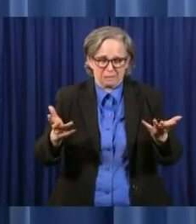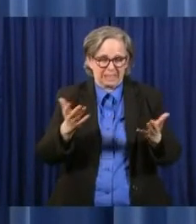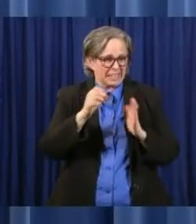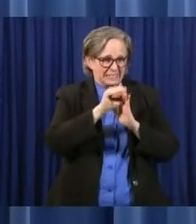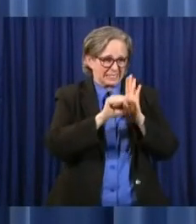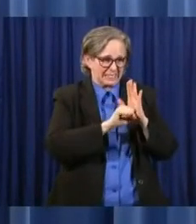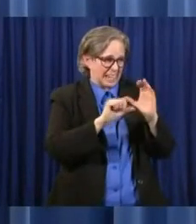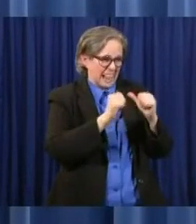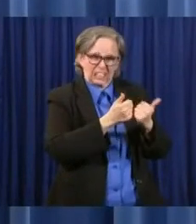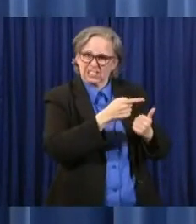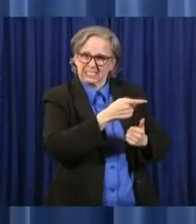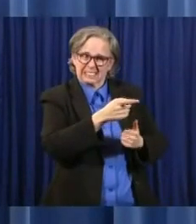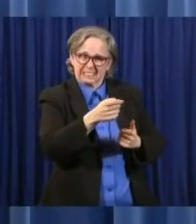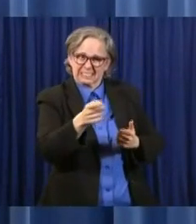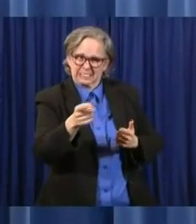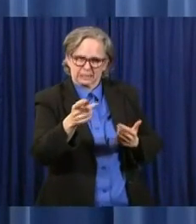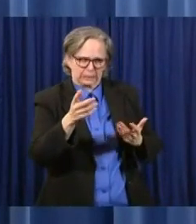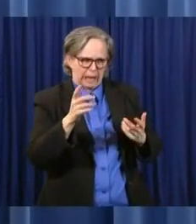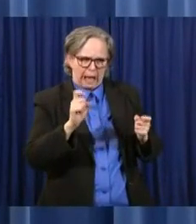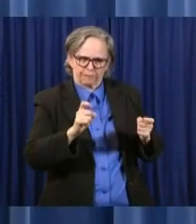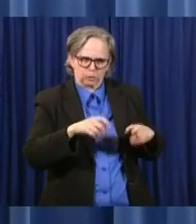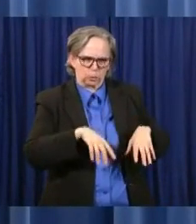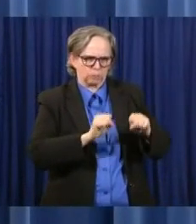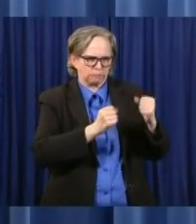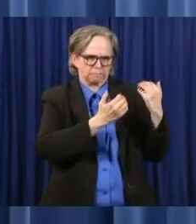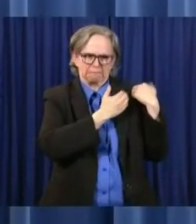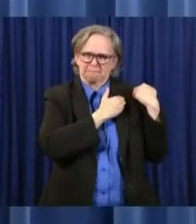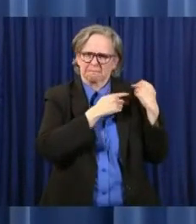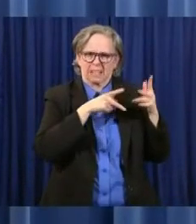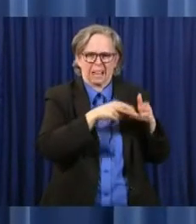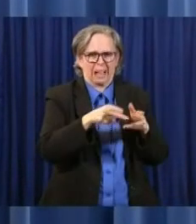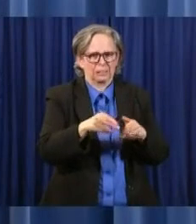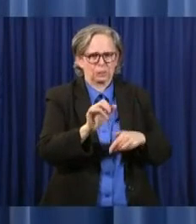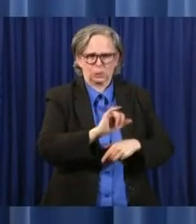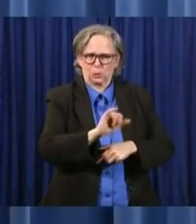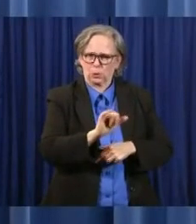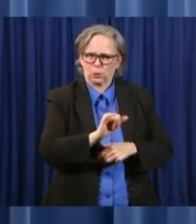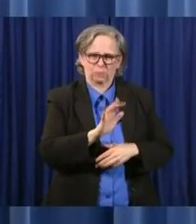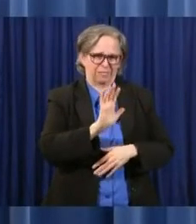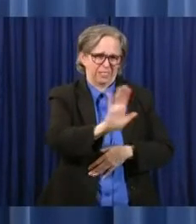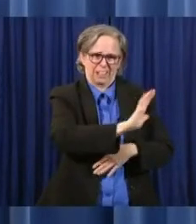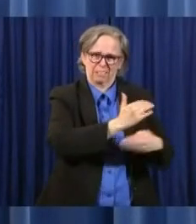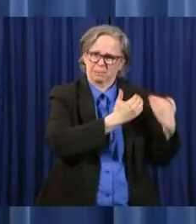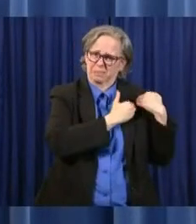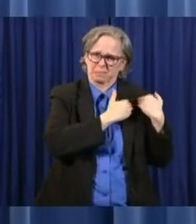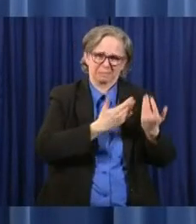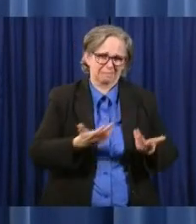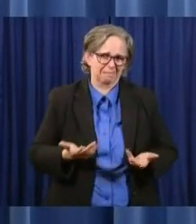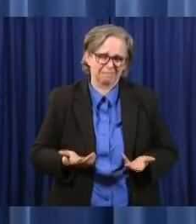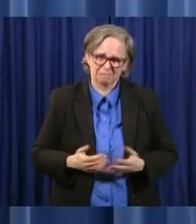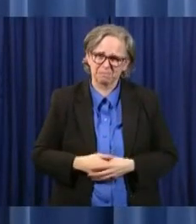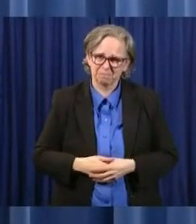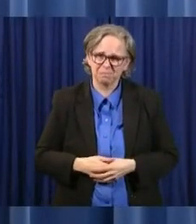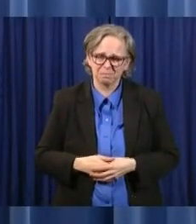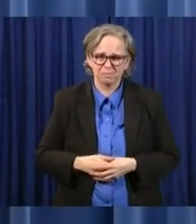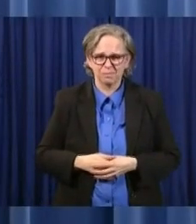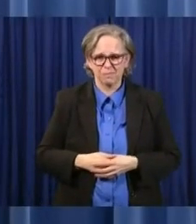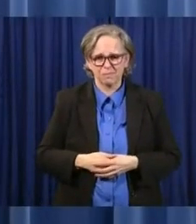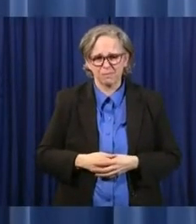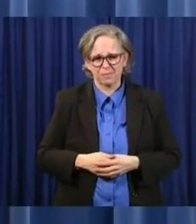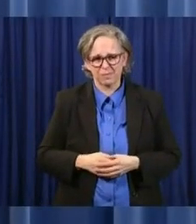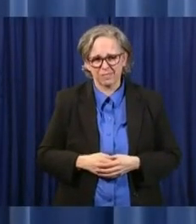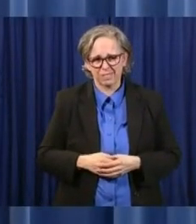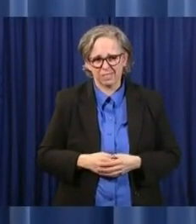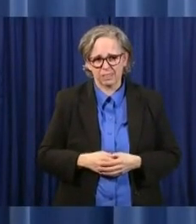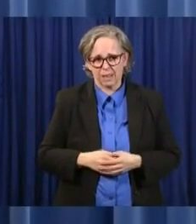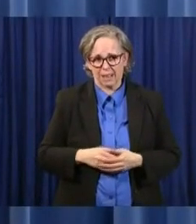to go in and, and, and do the cuts and do those things. Uh, but that does not produce the money that